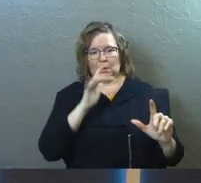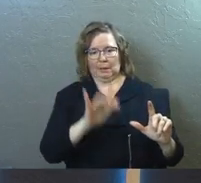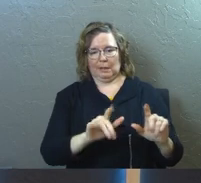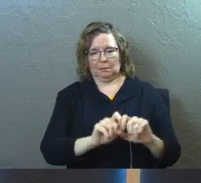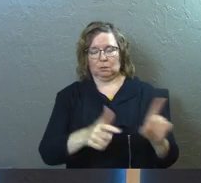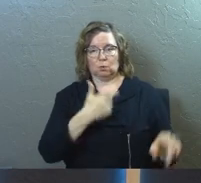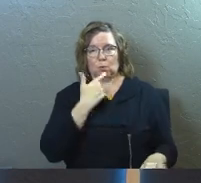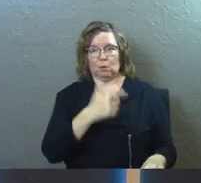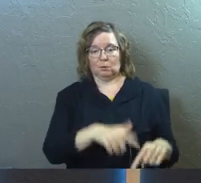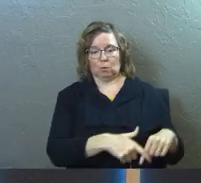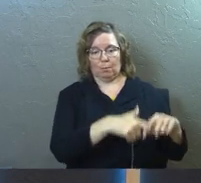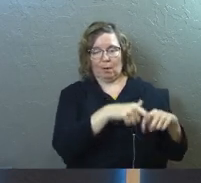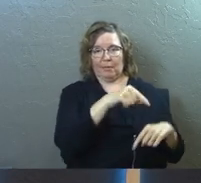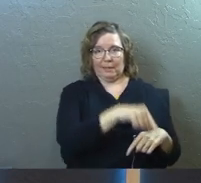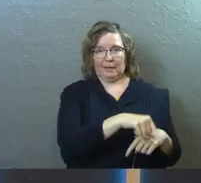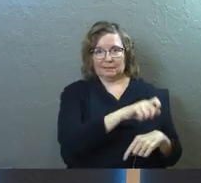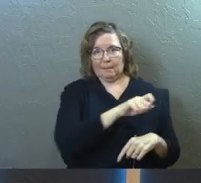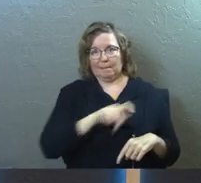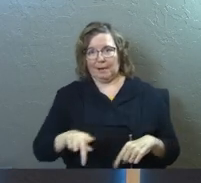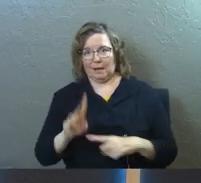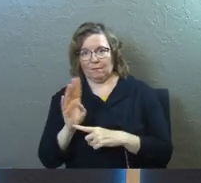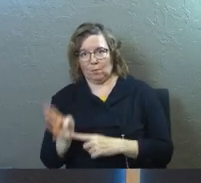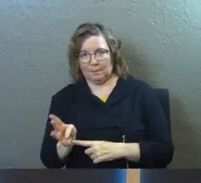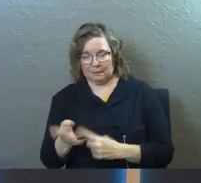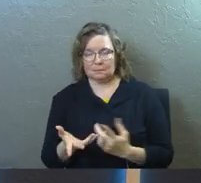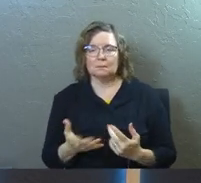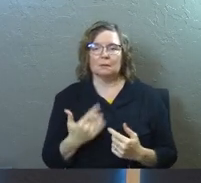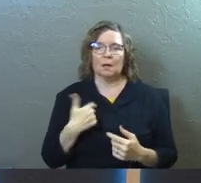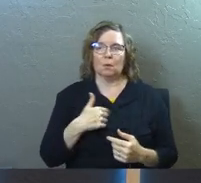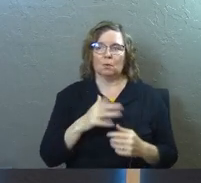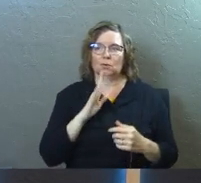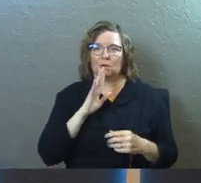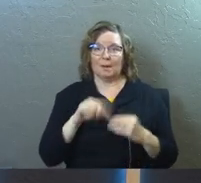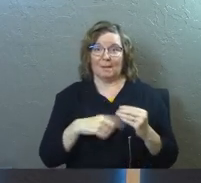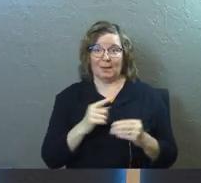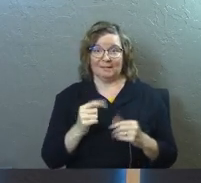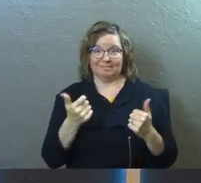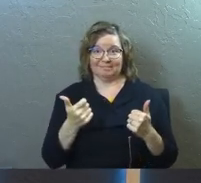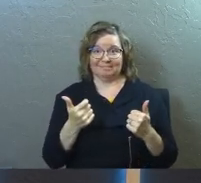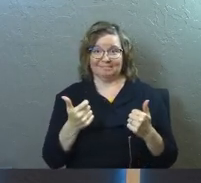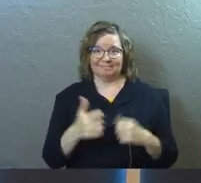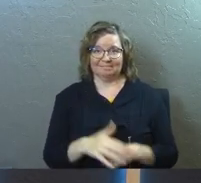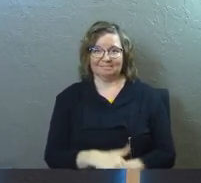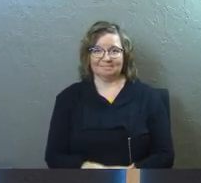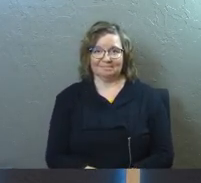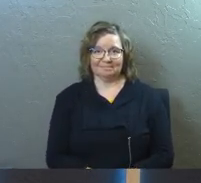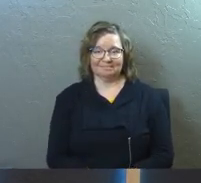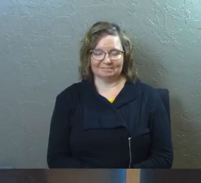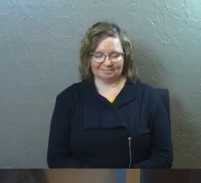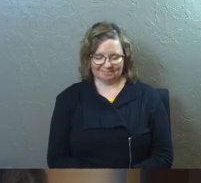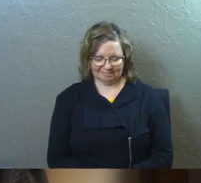this. Hit pause on this. Come right back to us, and we'll talk about it. Roll the clip. Let's go.